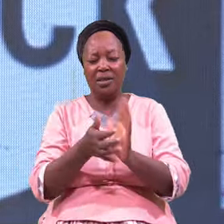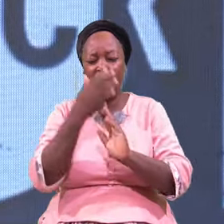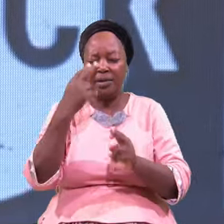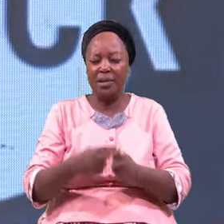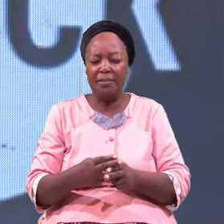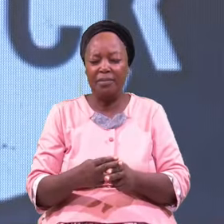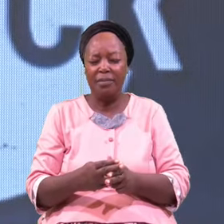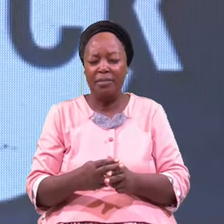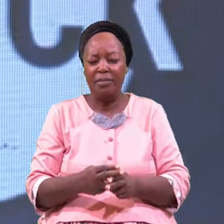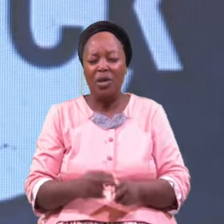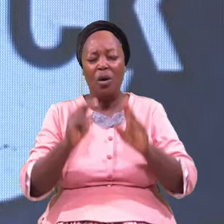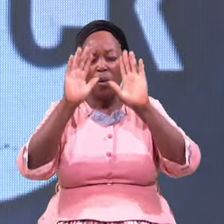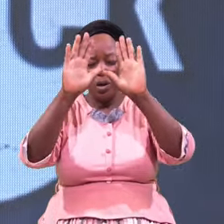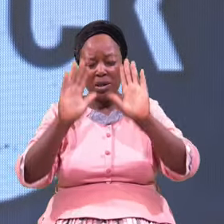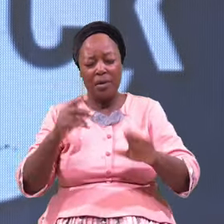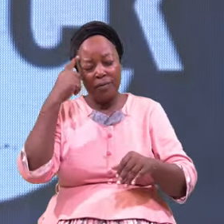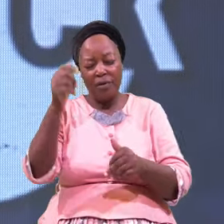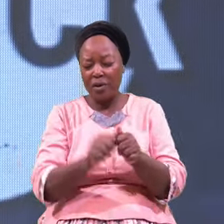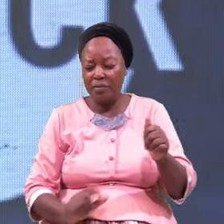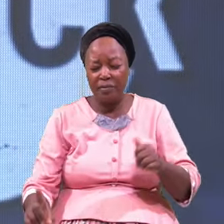Spectacular for everyone